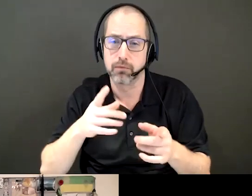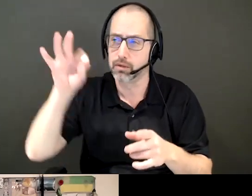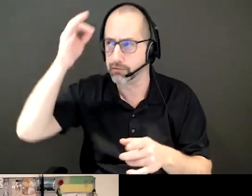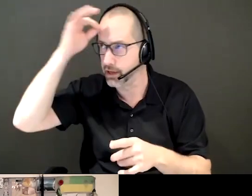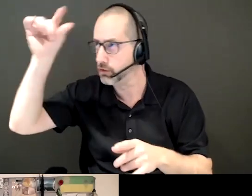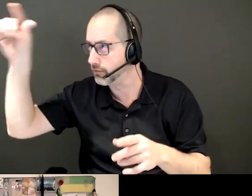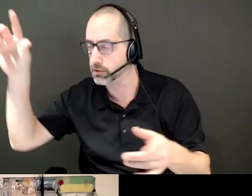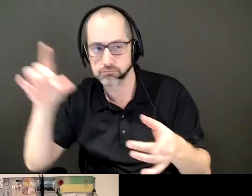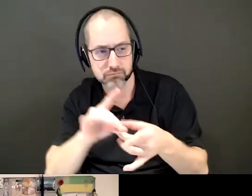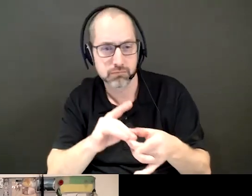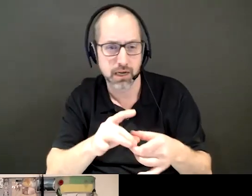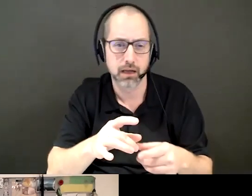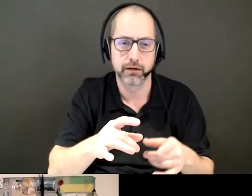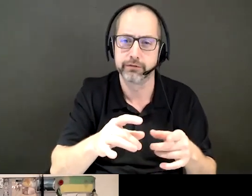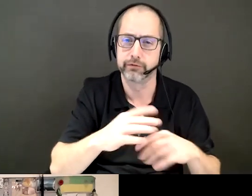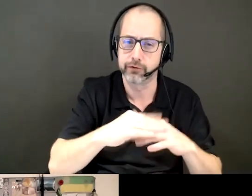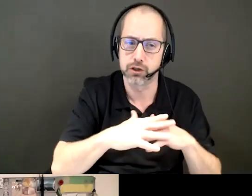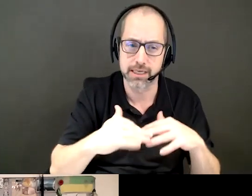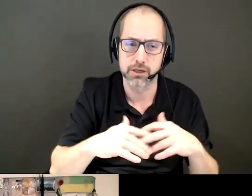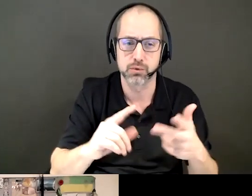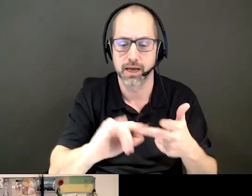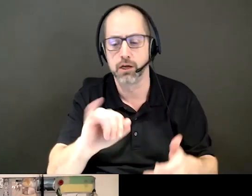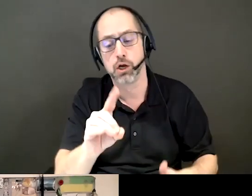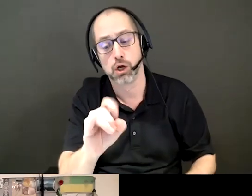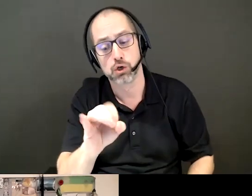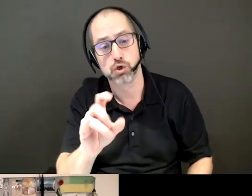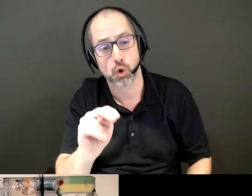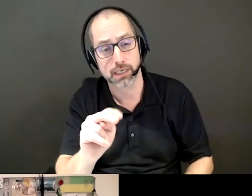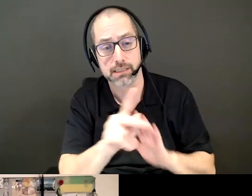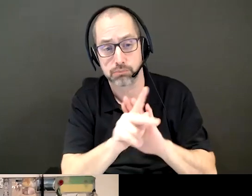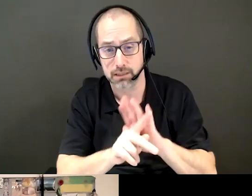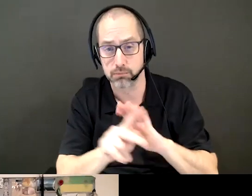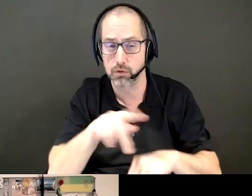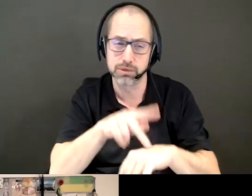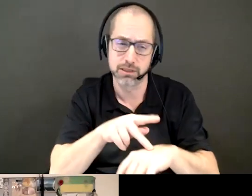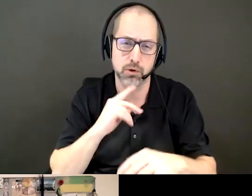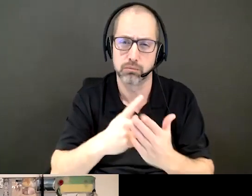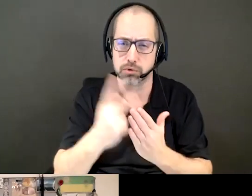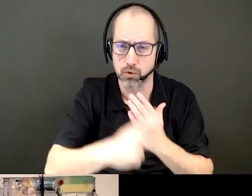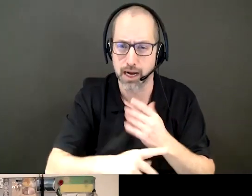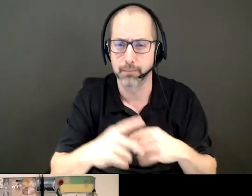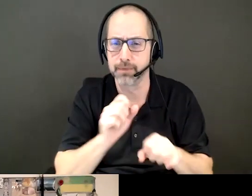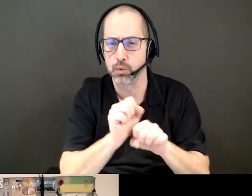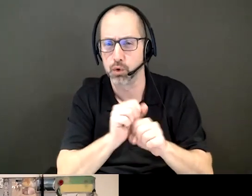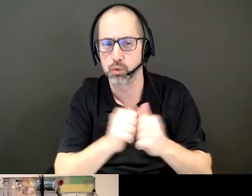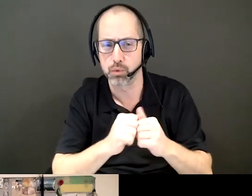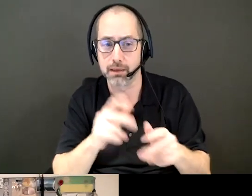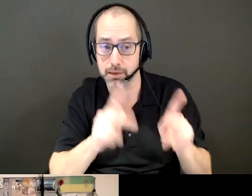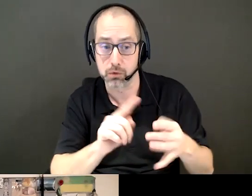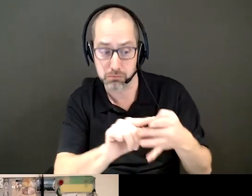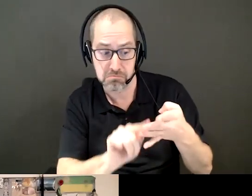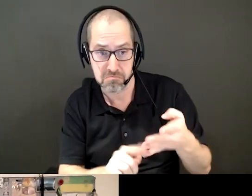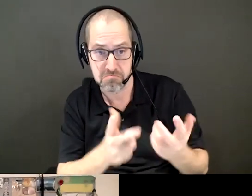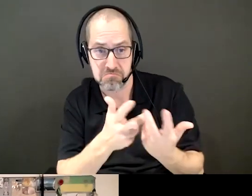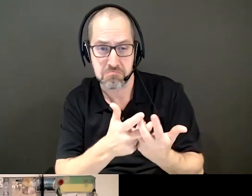Nations. We have Provincial Jordan's Principal Program working, again, with eligible individuals and families,